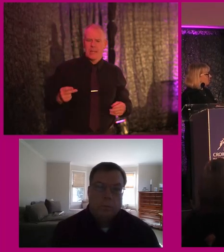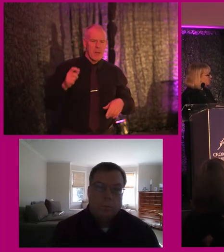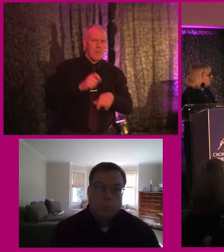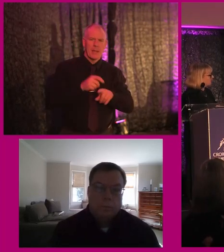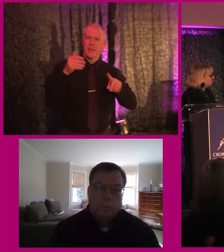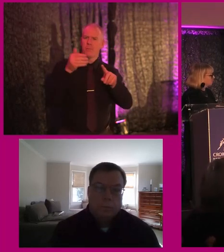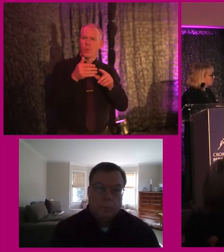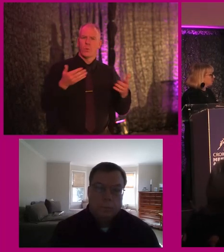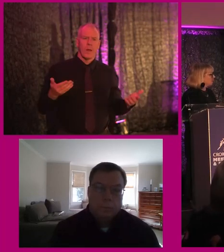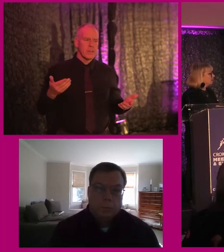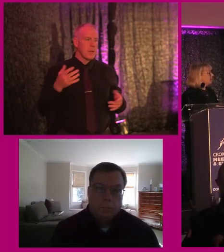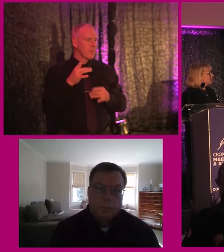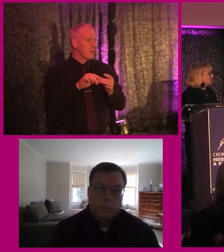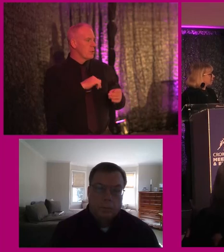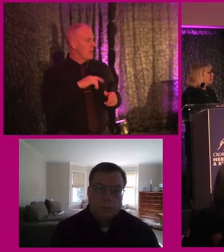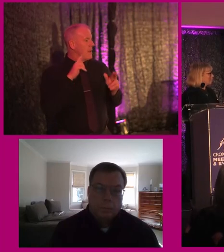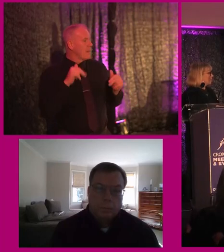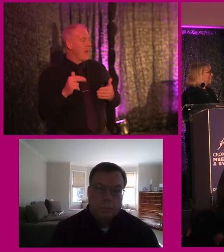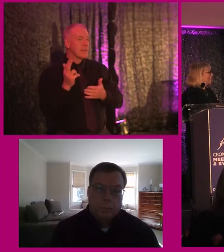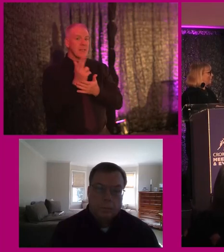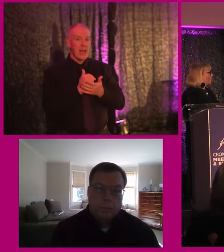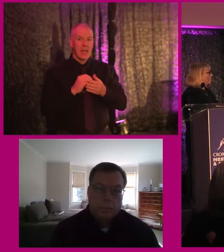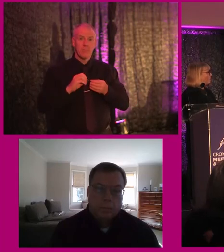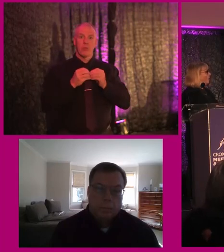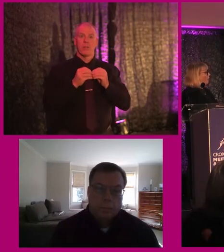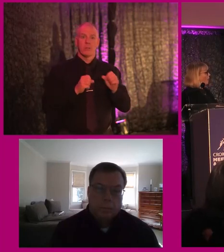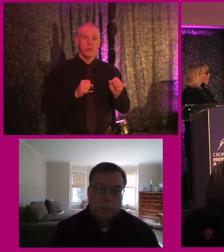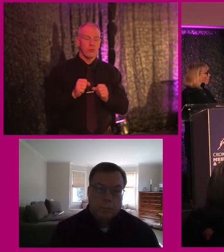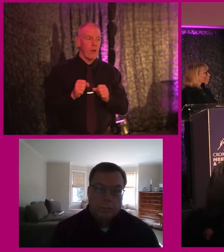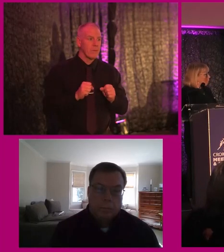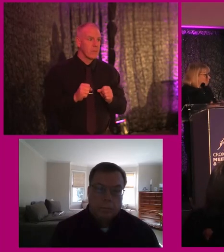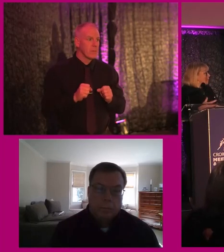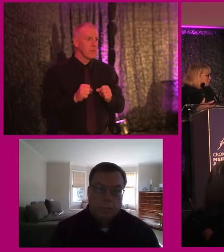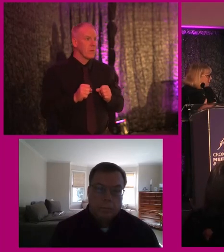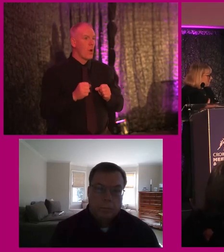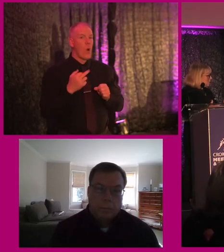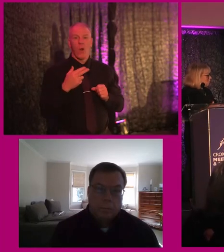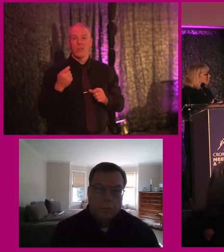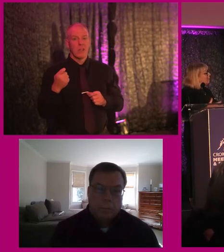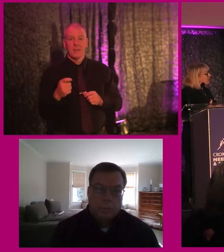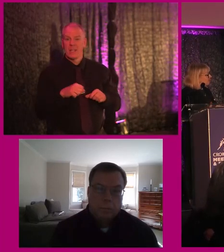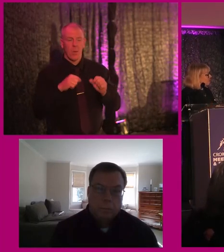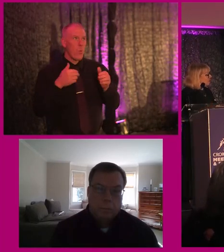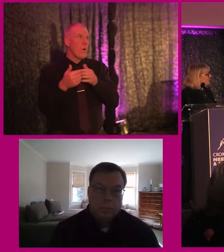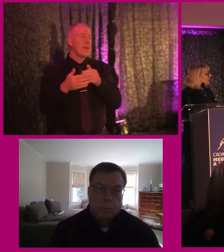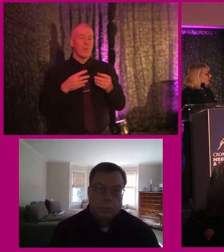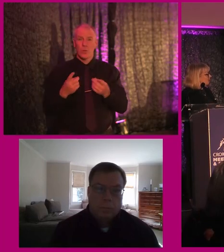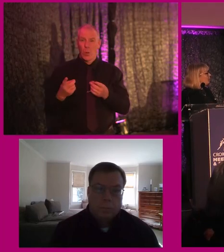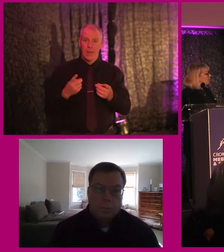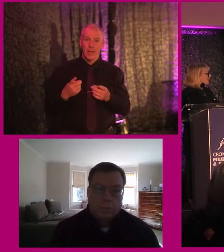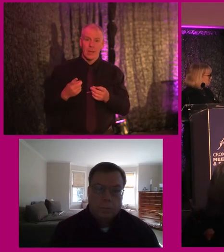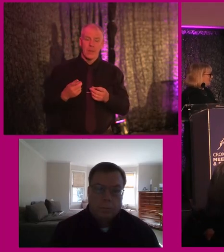approach to making sure that we are designing products and services or transportation systems or whatever they may be?